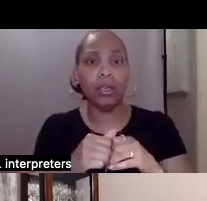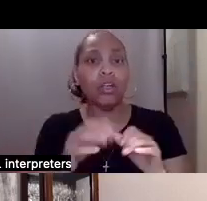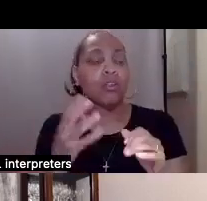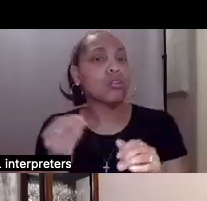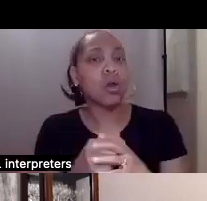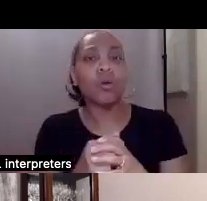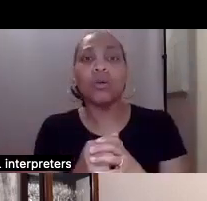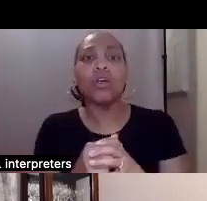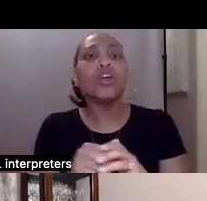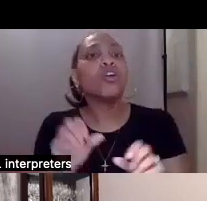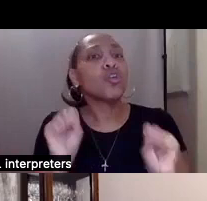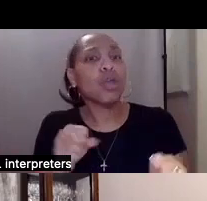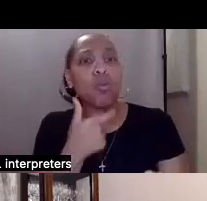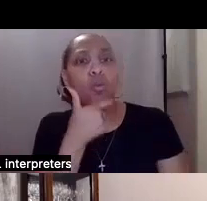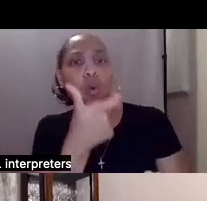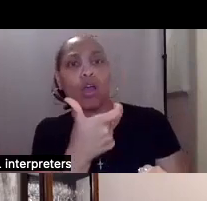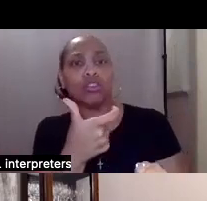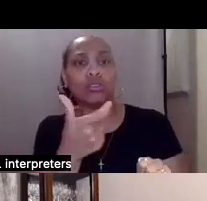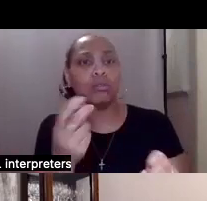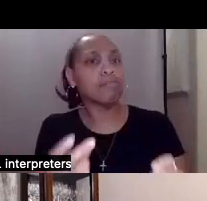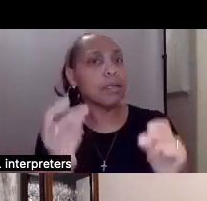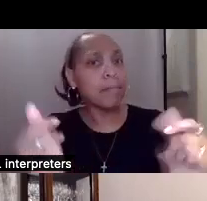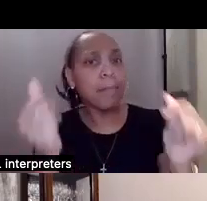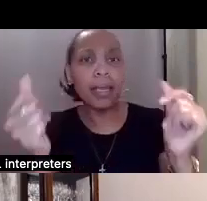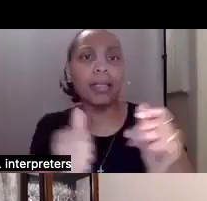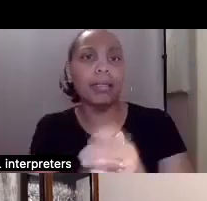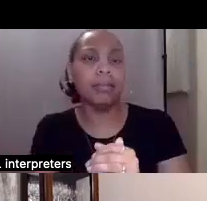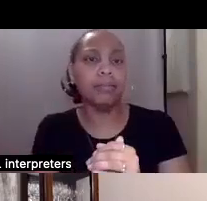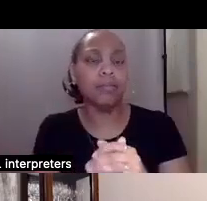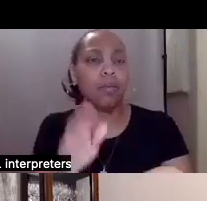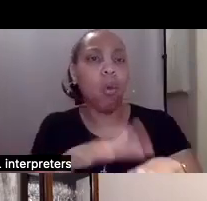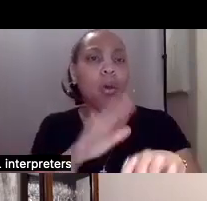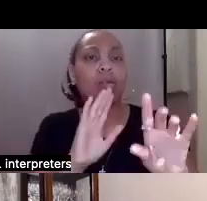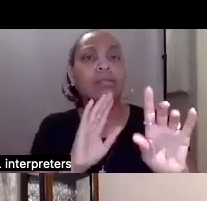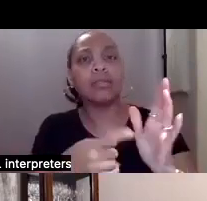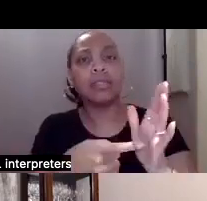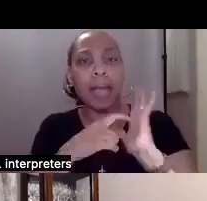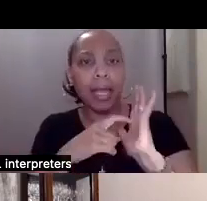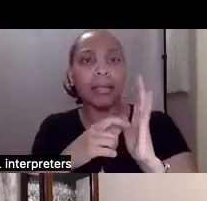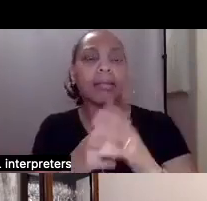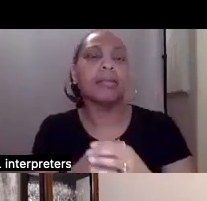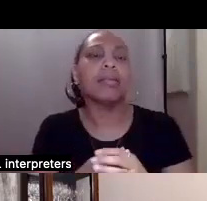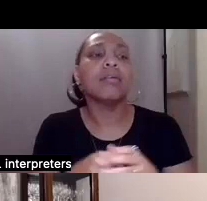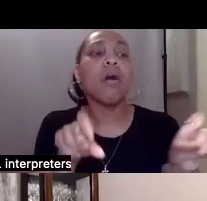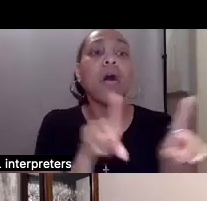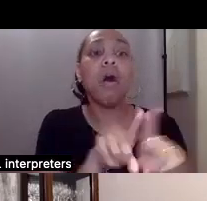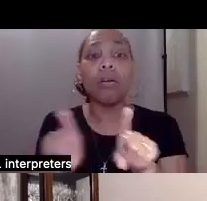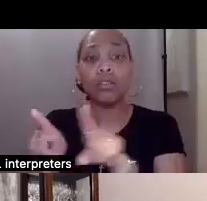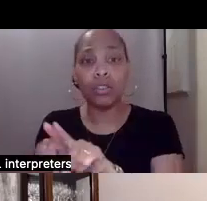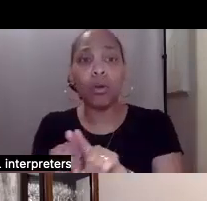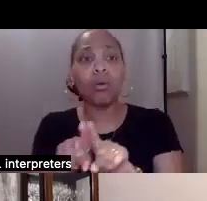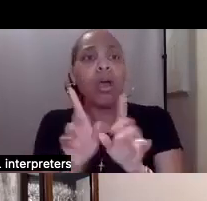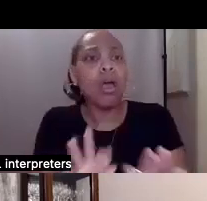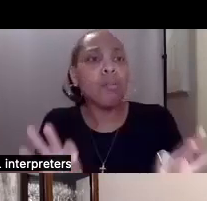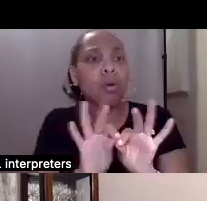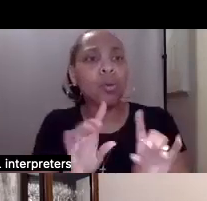you'll be able to watch it on demand. We also want to make sure that we got to your questions.